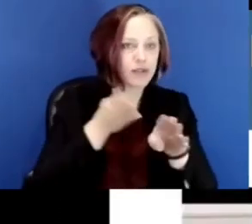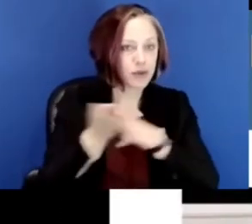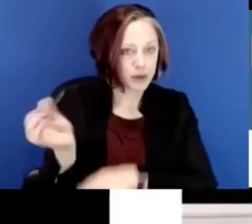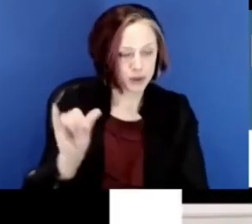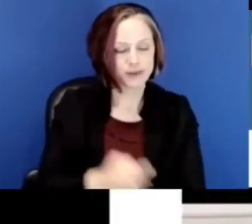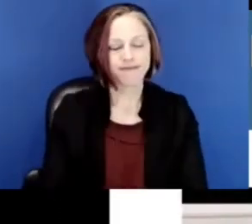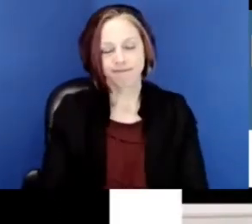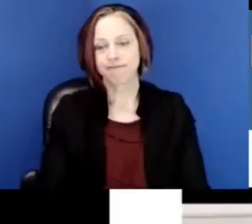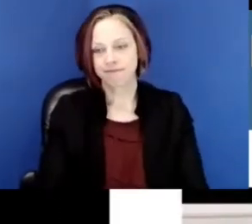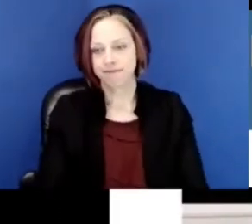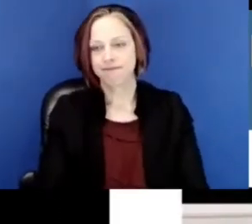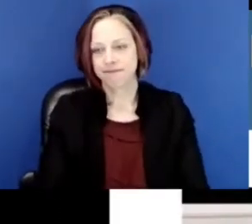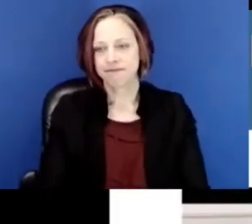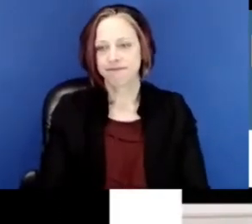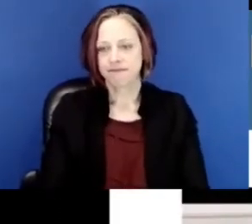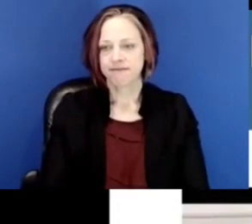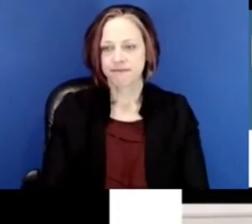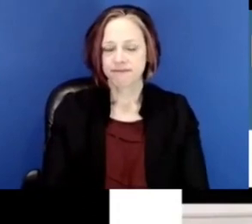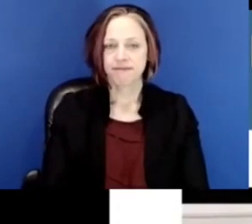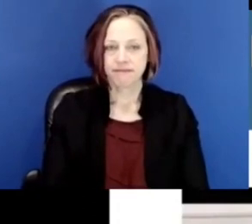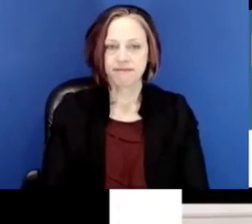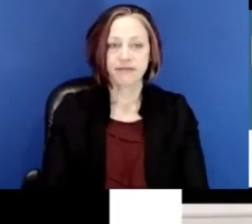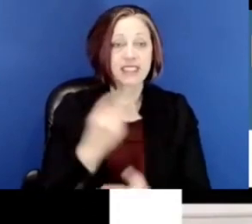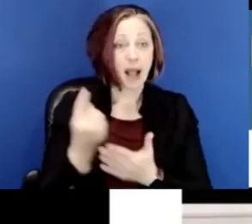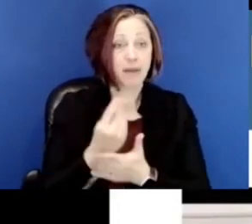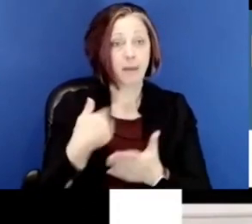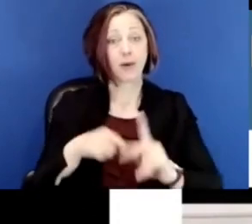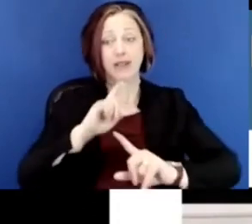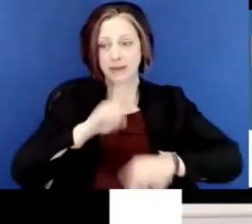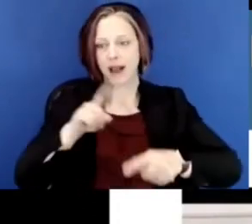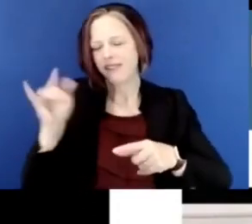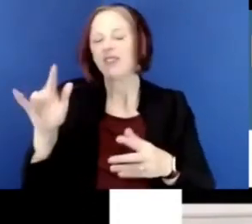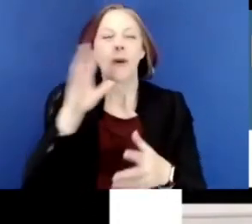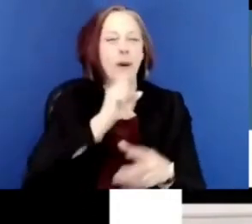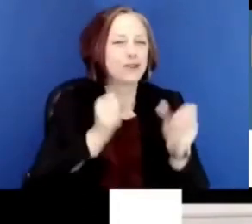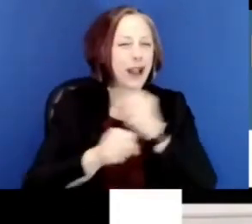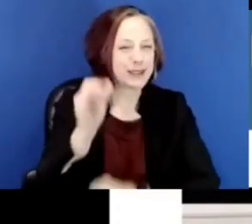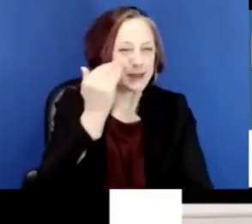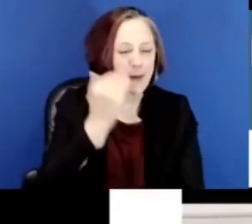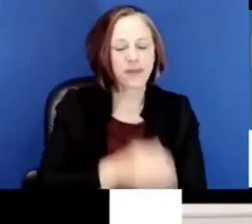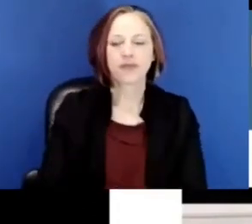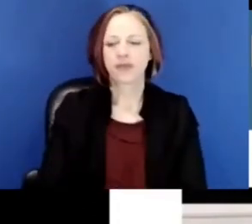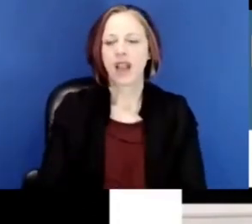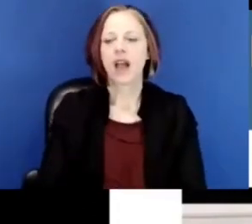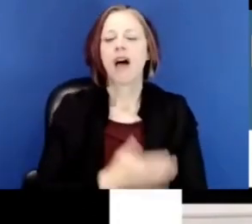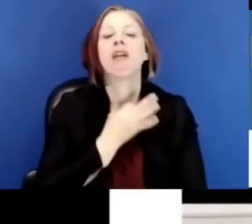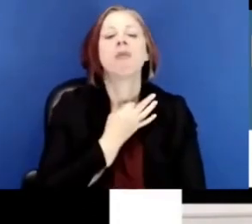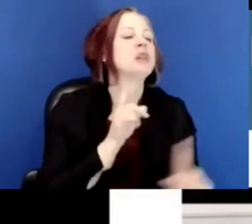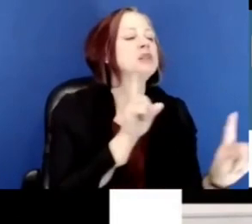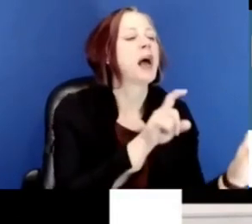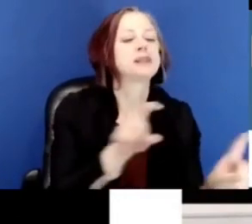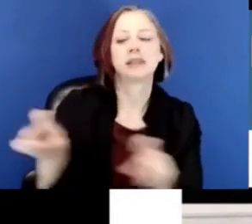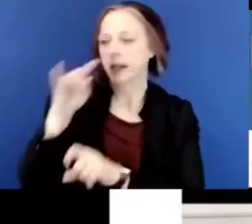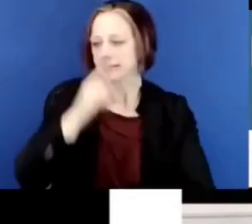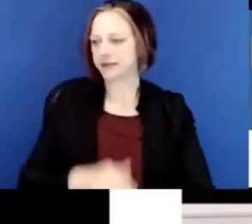college and career ready skills. We also have a moment where some people are responding with the old strategies. Let's test